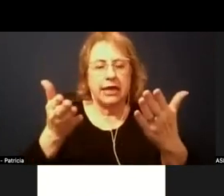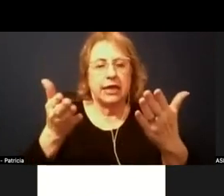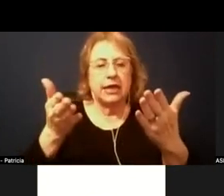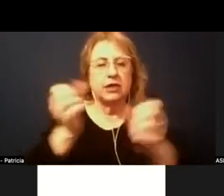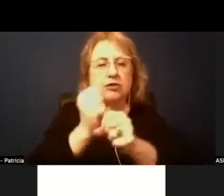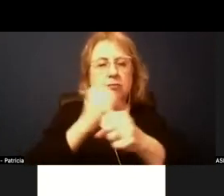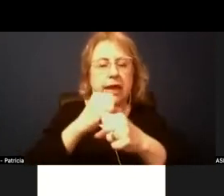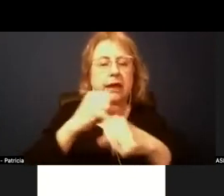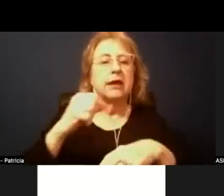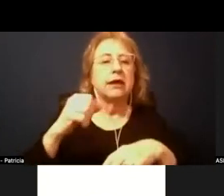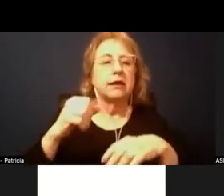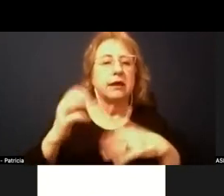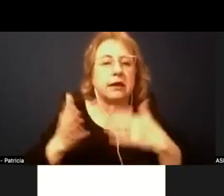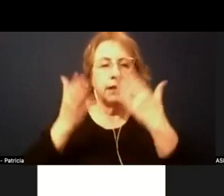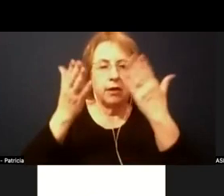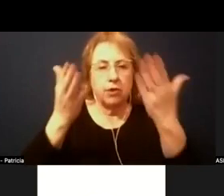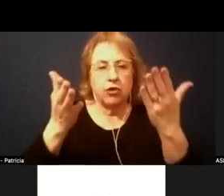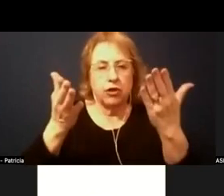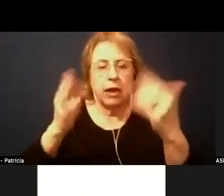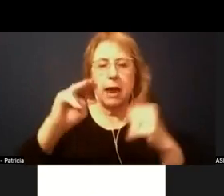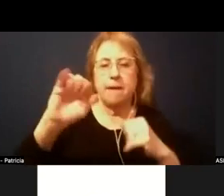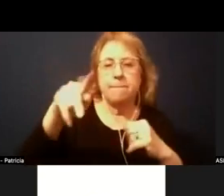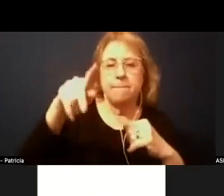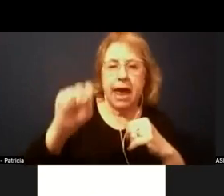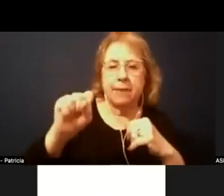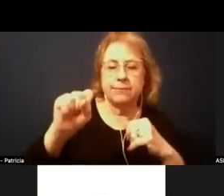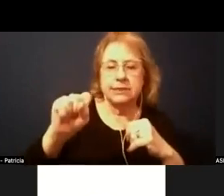um map scenario 1a